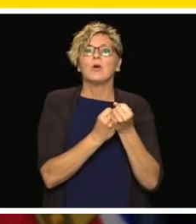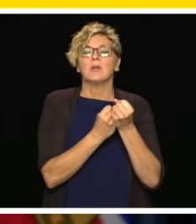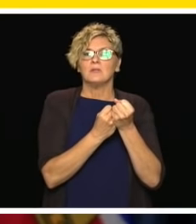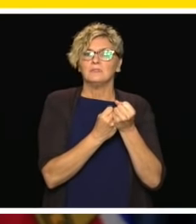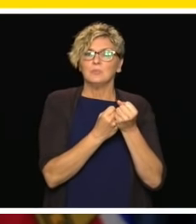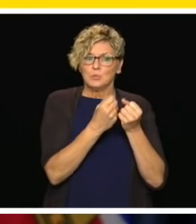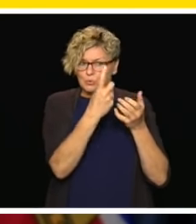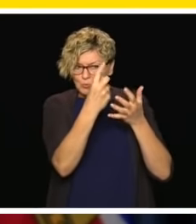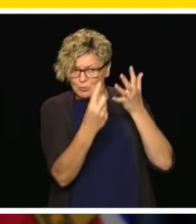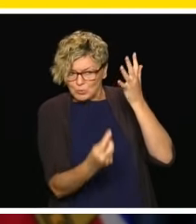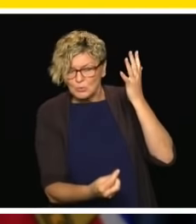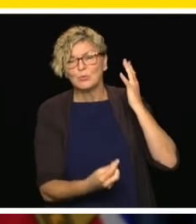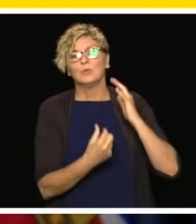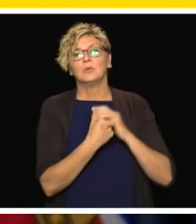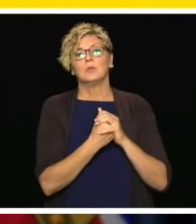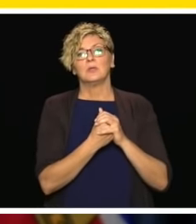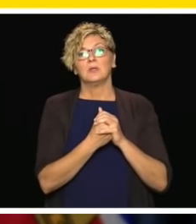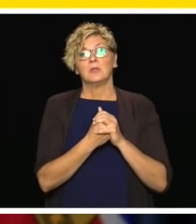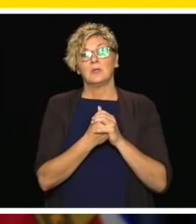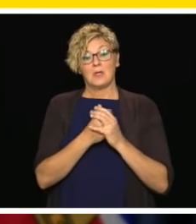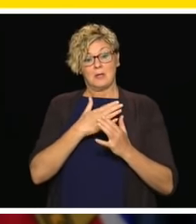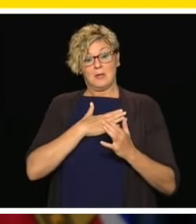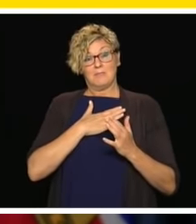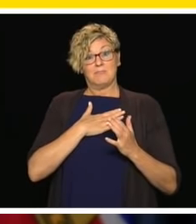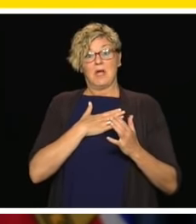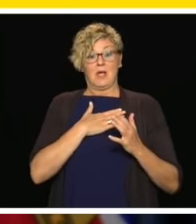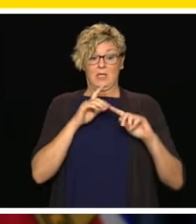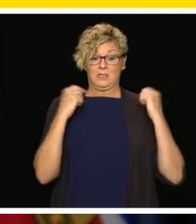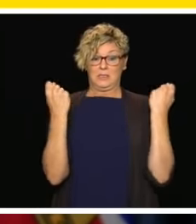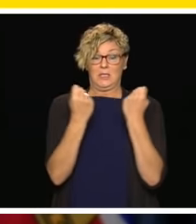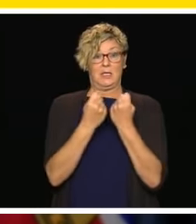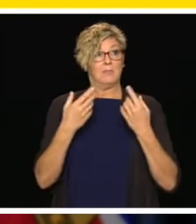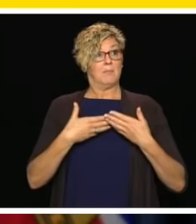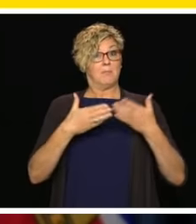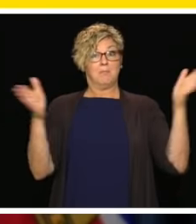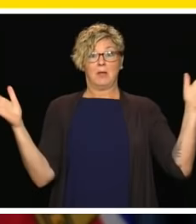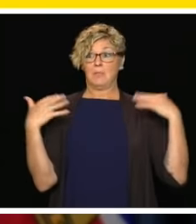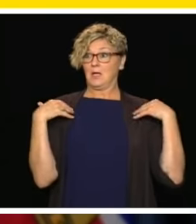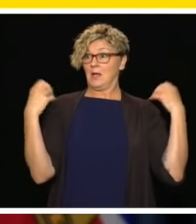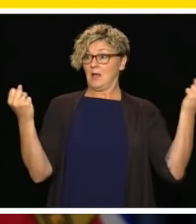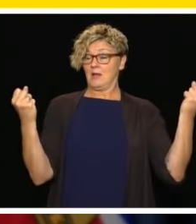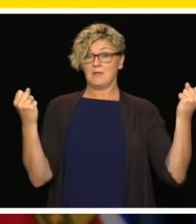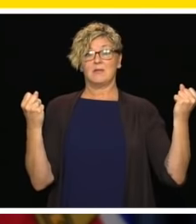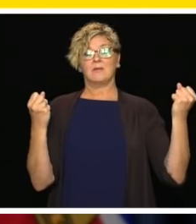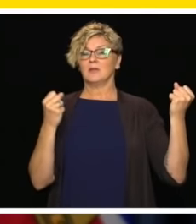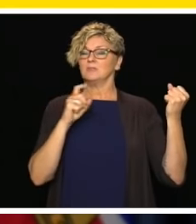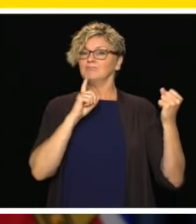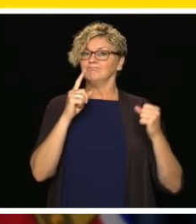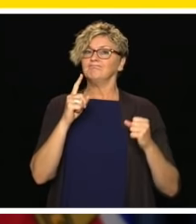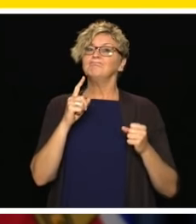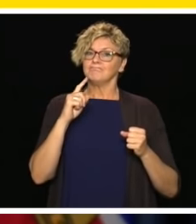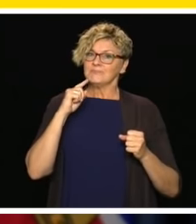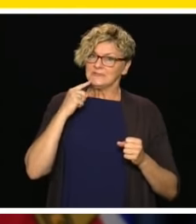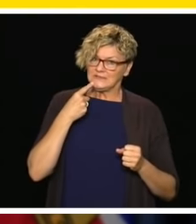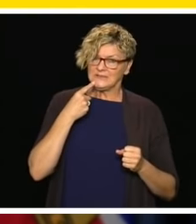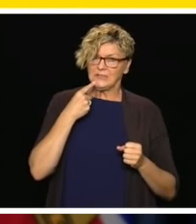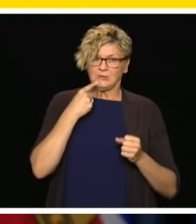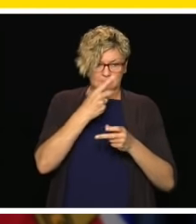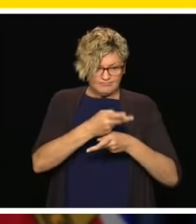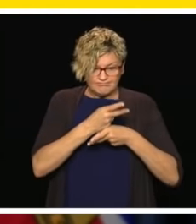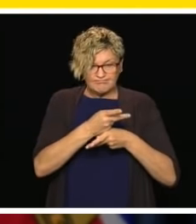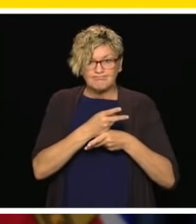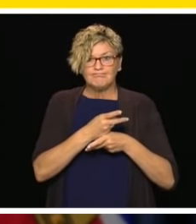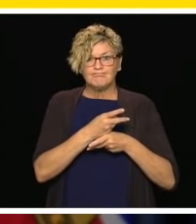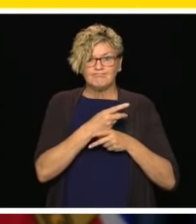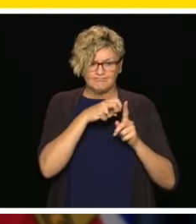This is something that all of us in public health take very seriously. I want you to know a thoughtful and measured